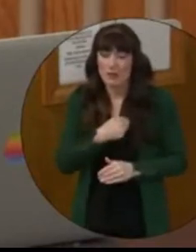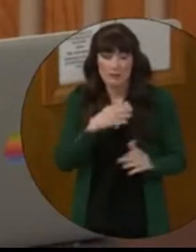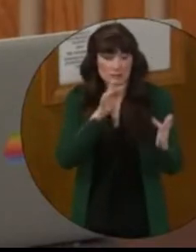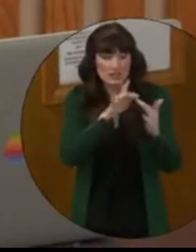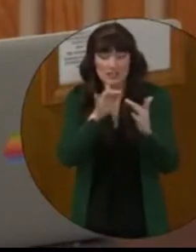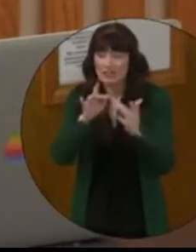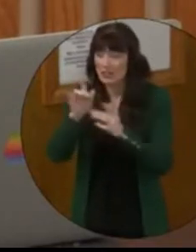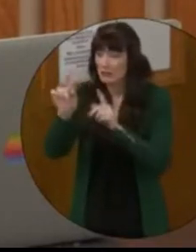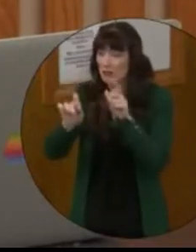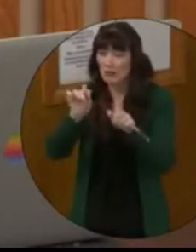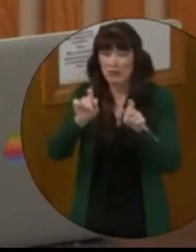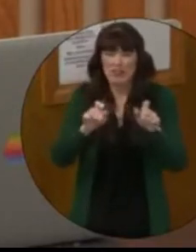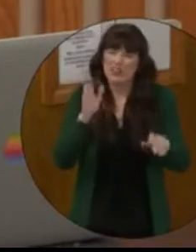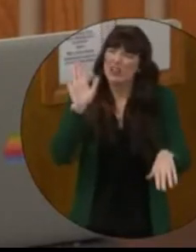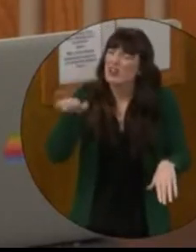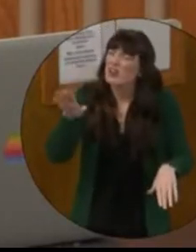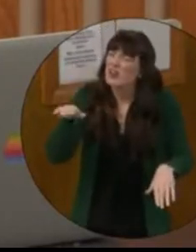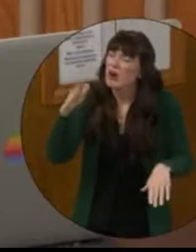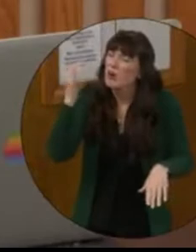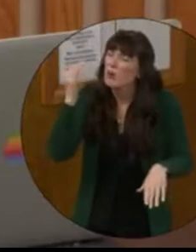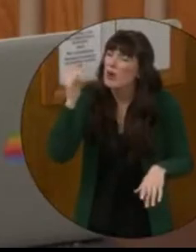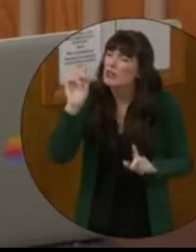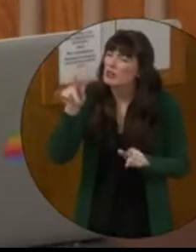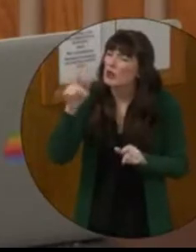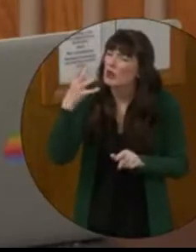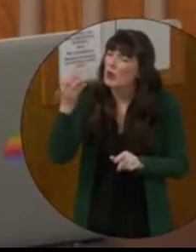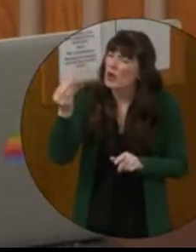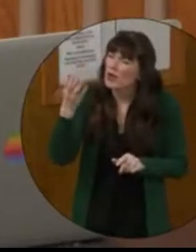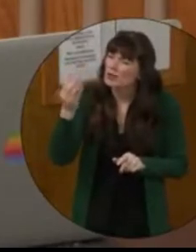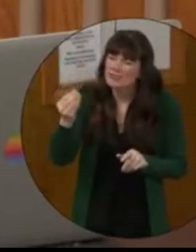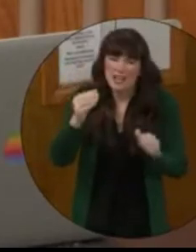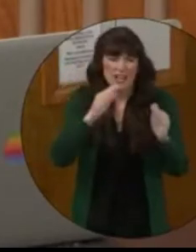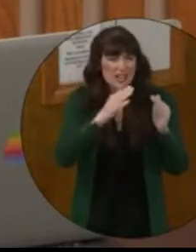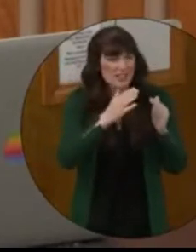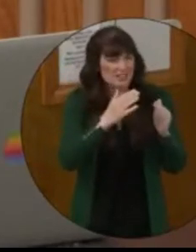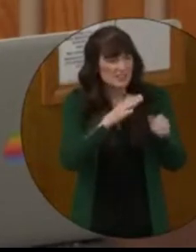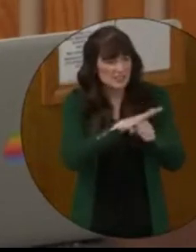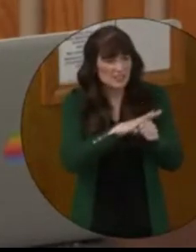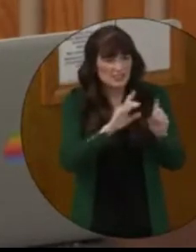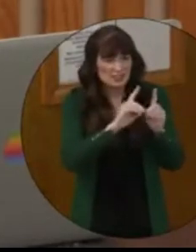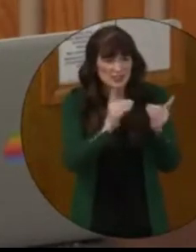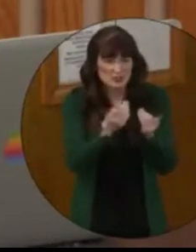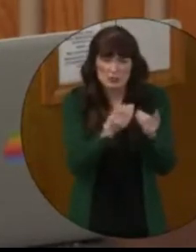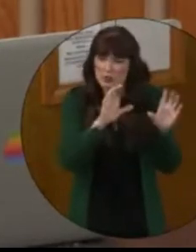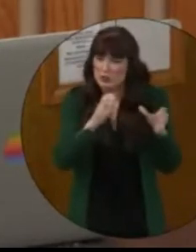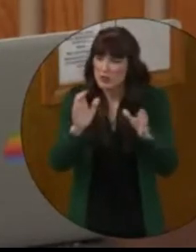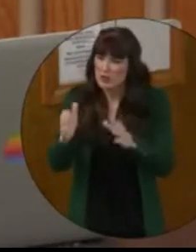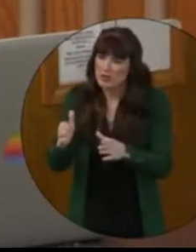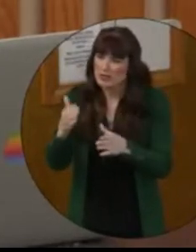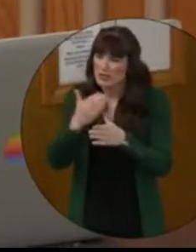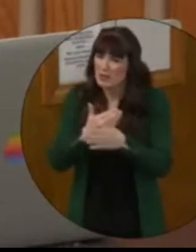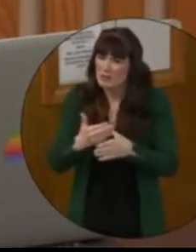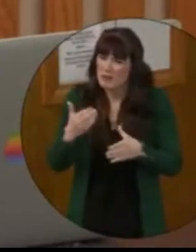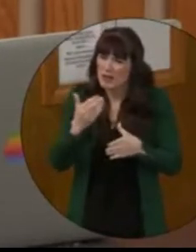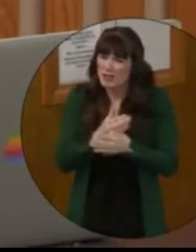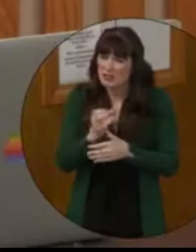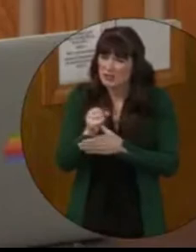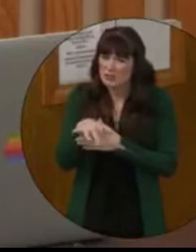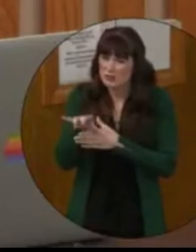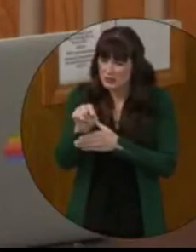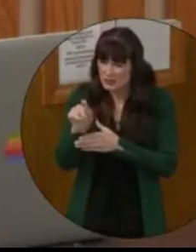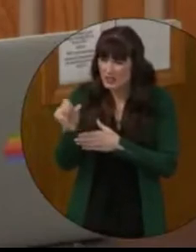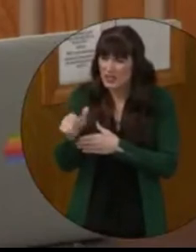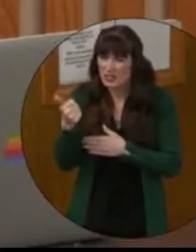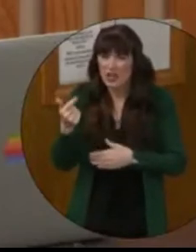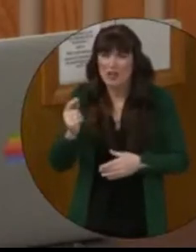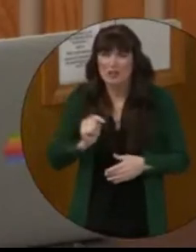out to question why you've attended meetings outside of your districts with groups who badger the superintendent and another